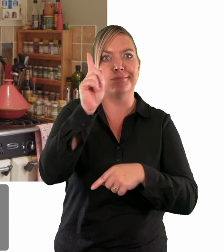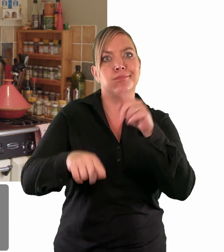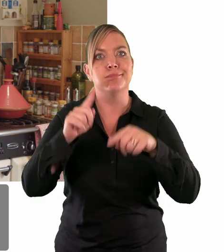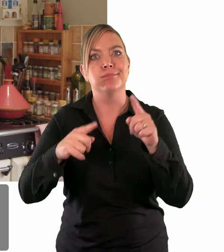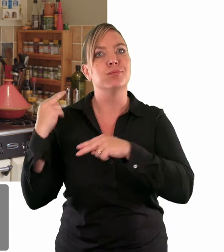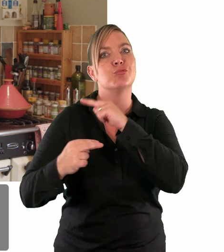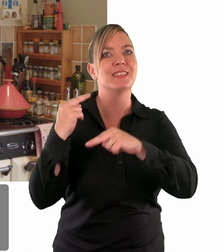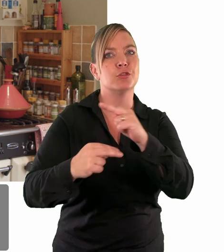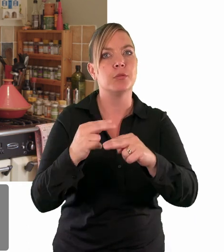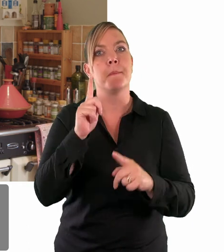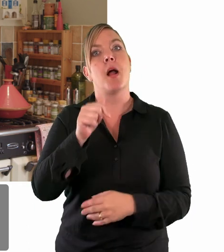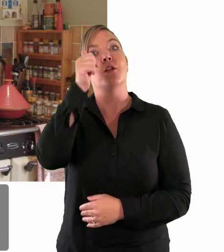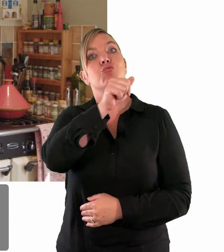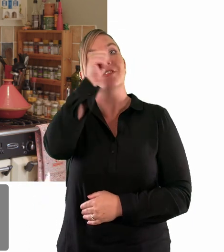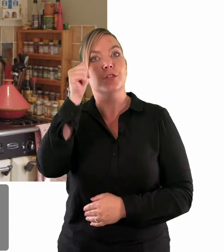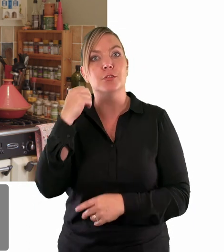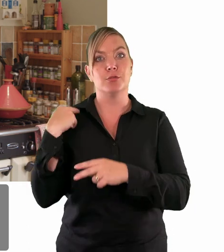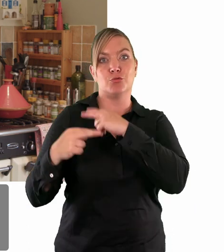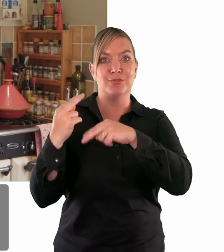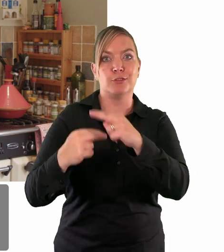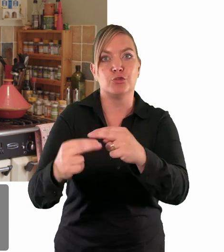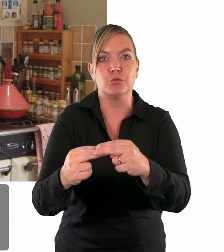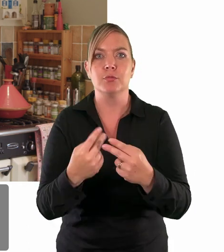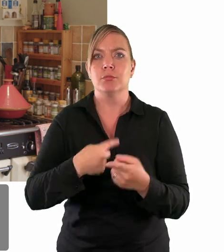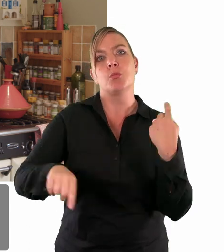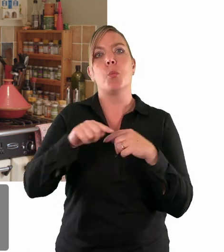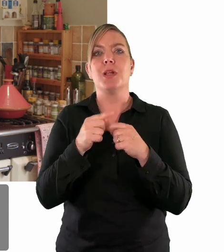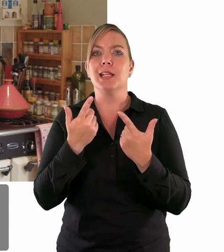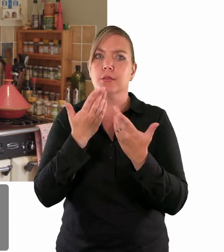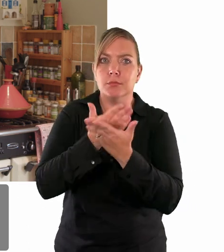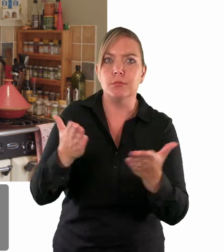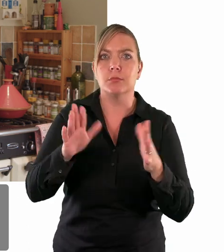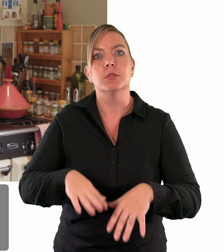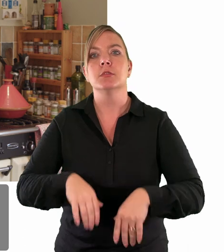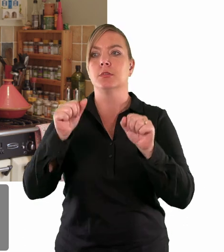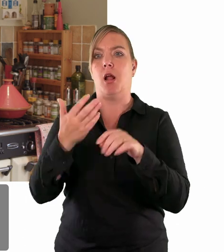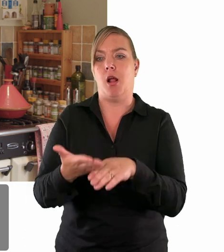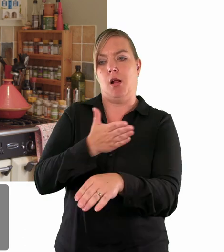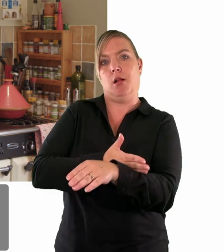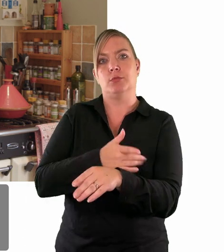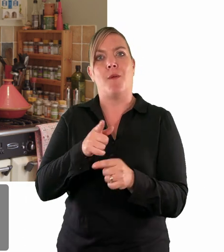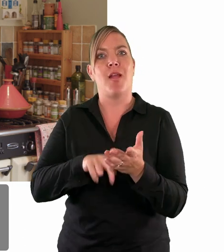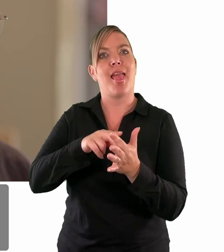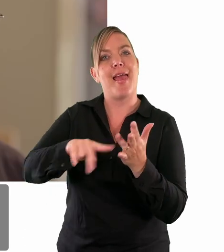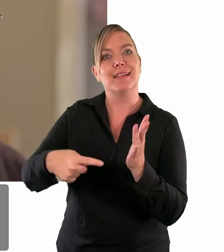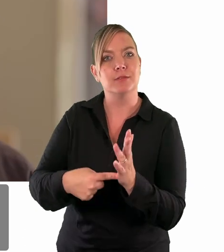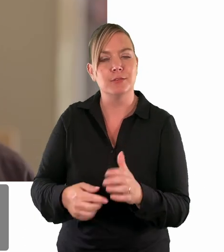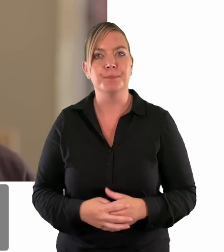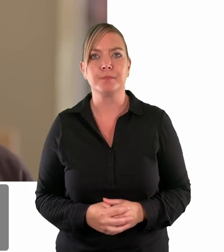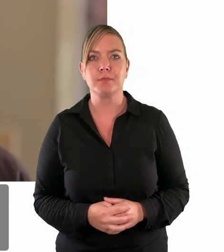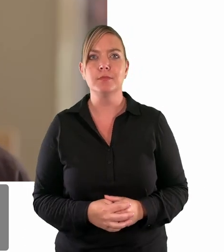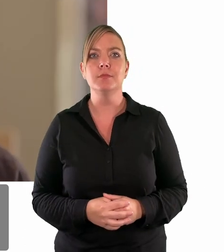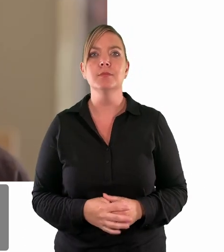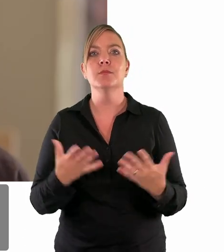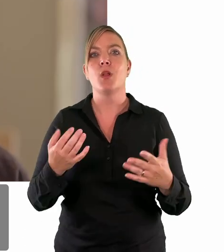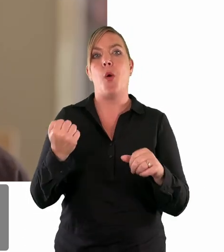but in the Christian tradition there's something that we do to mark the day before the beginning of Lent. Okay so